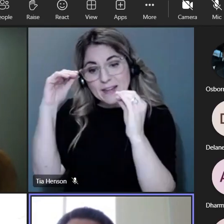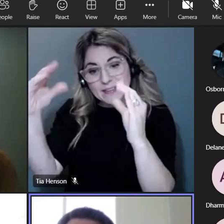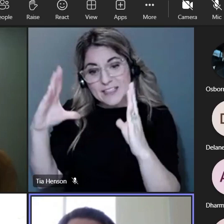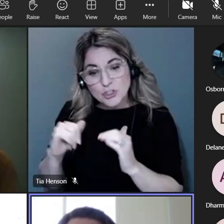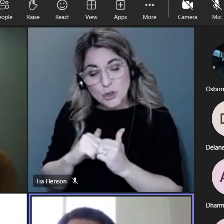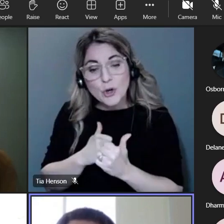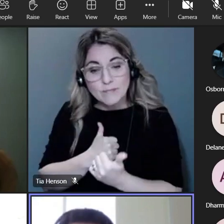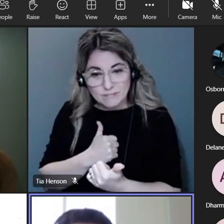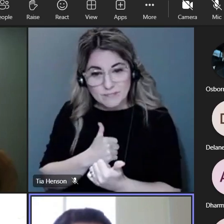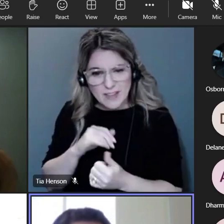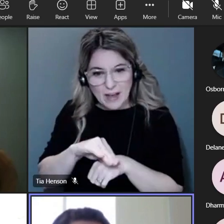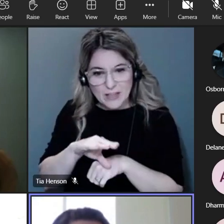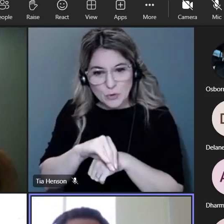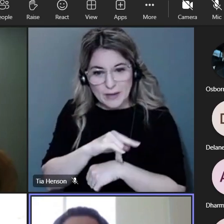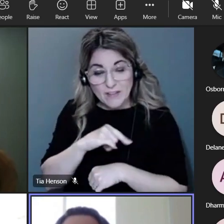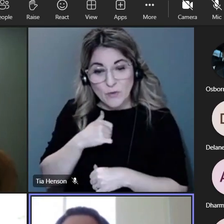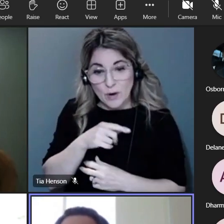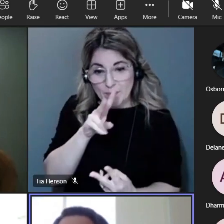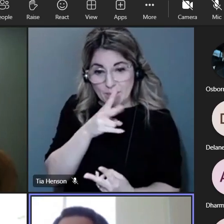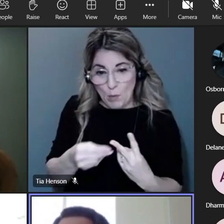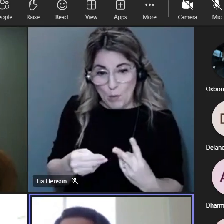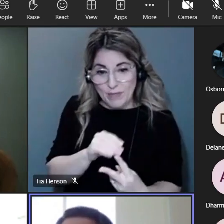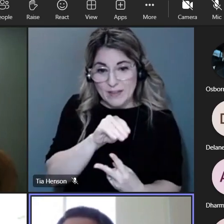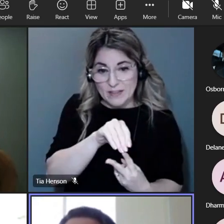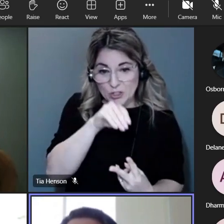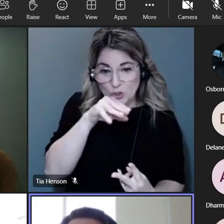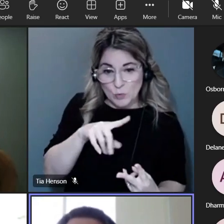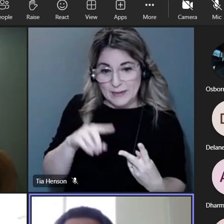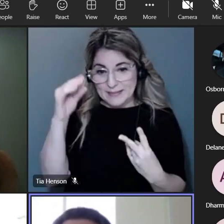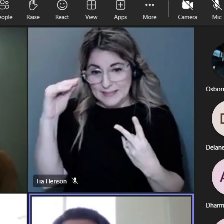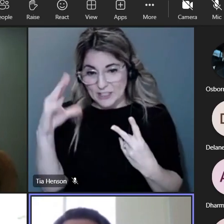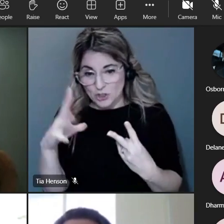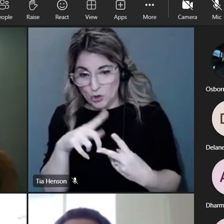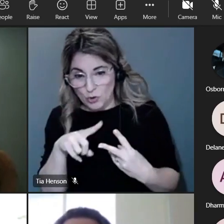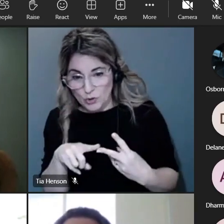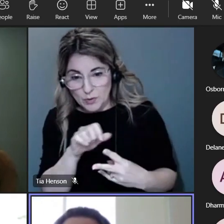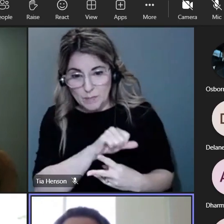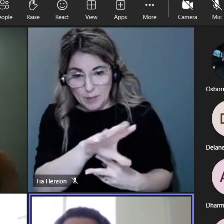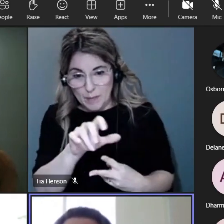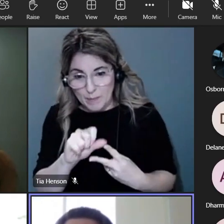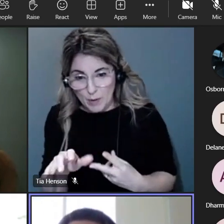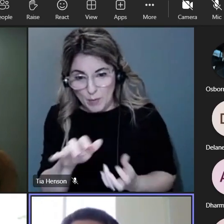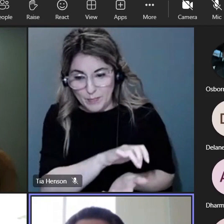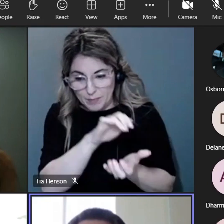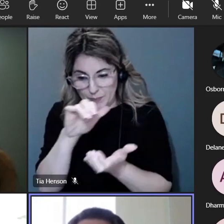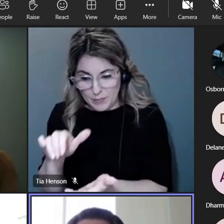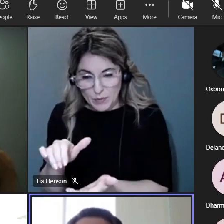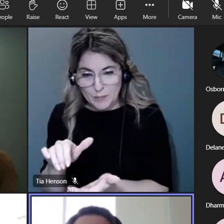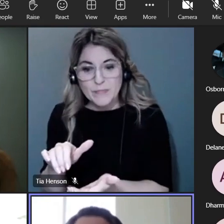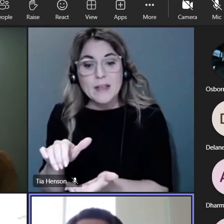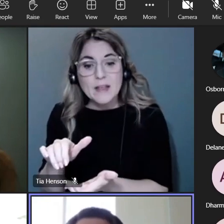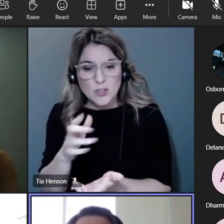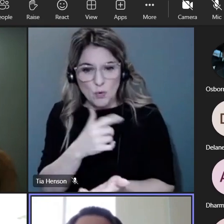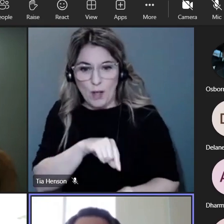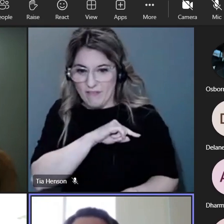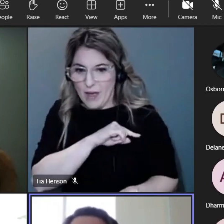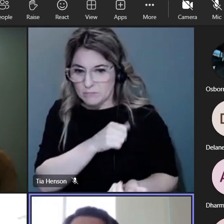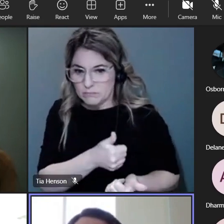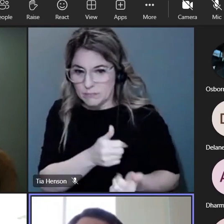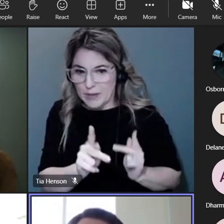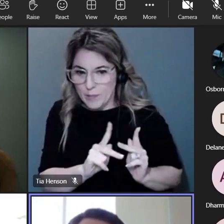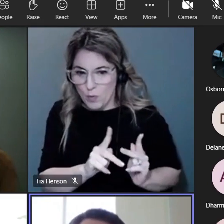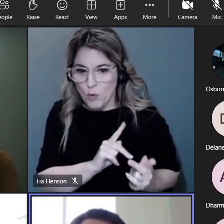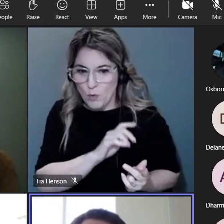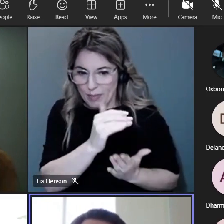the applications for the teacher member and then a subset of those two committees will review